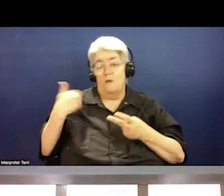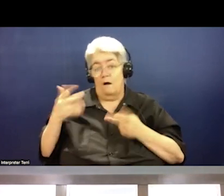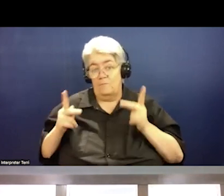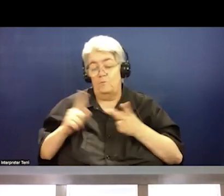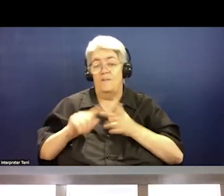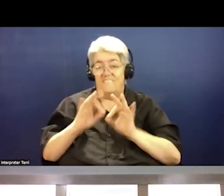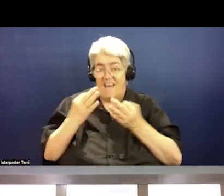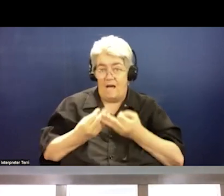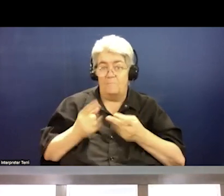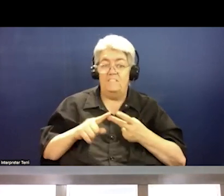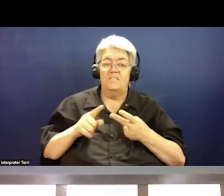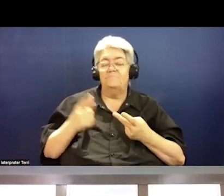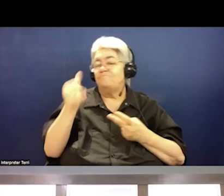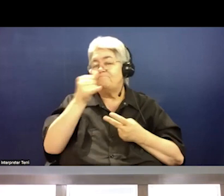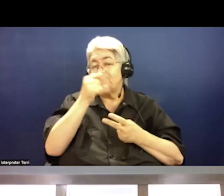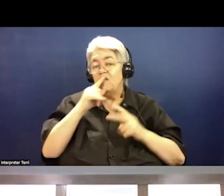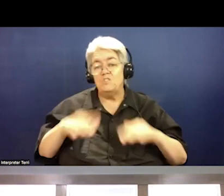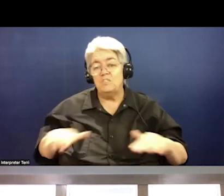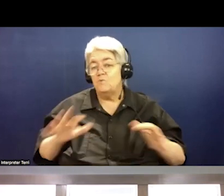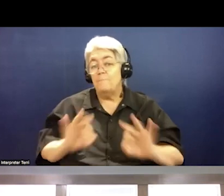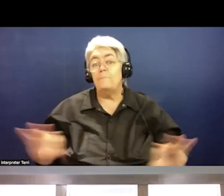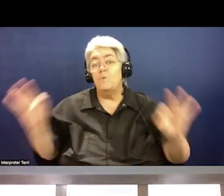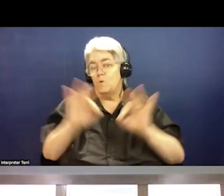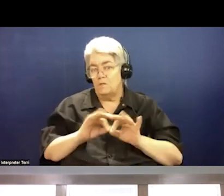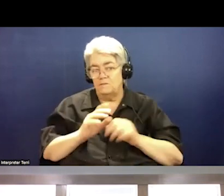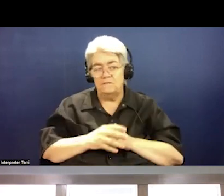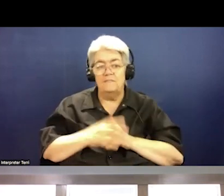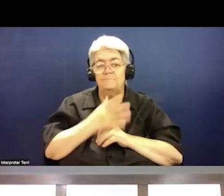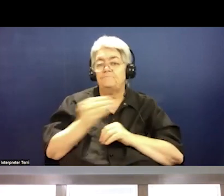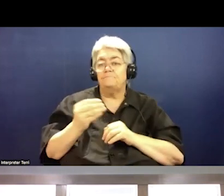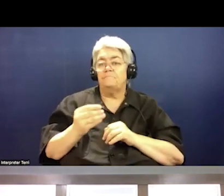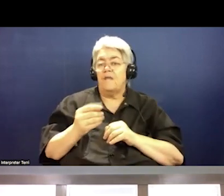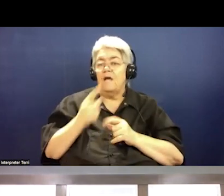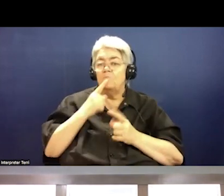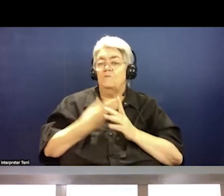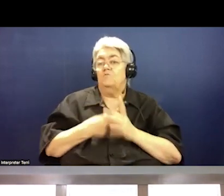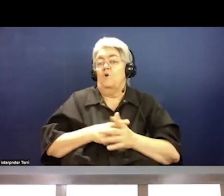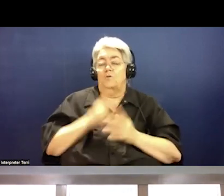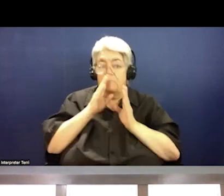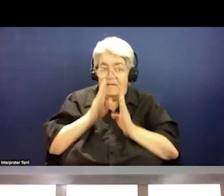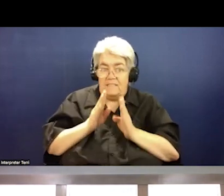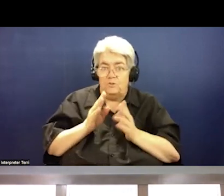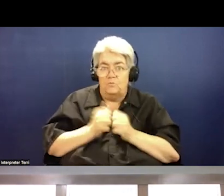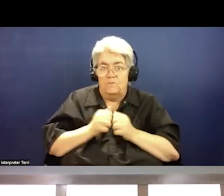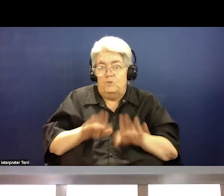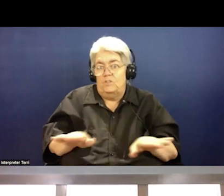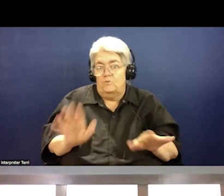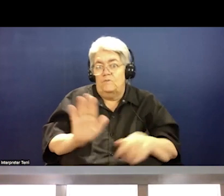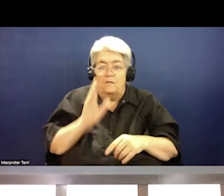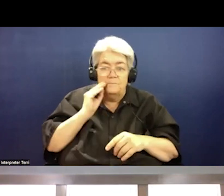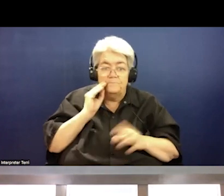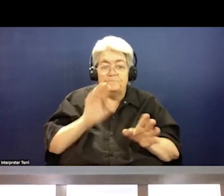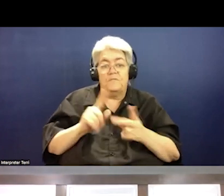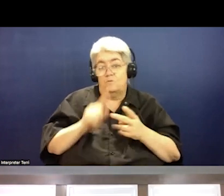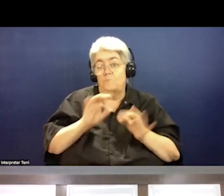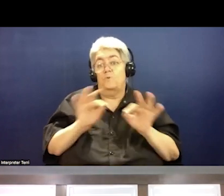um, are such an important part of this and we're just beginning to really pay attention to them. So that would be an important component of a new